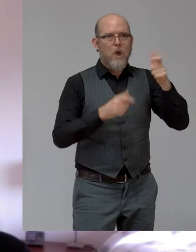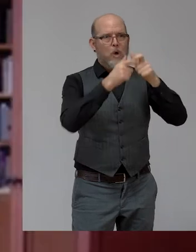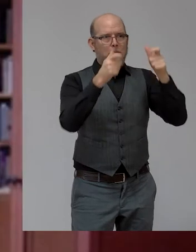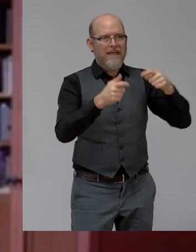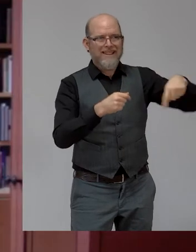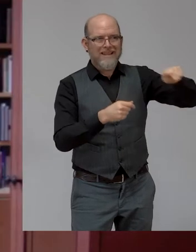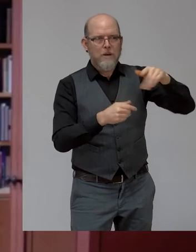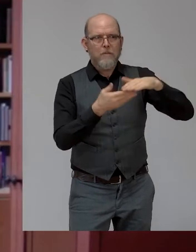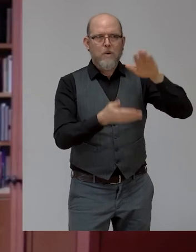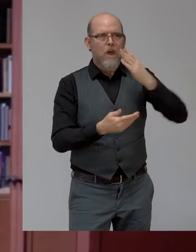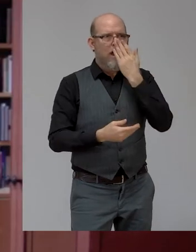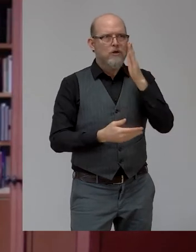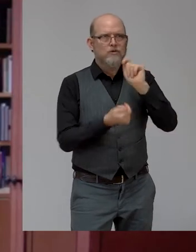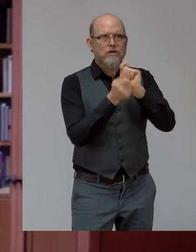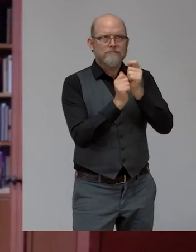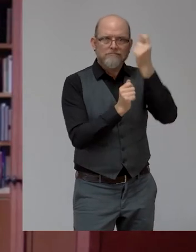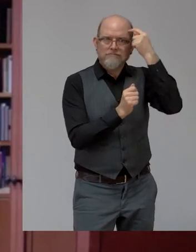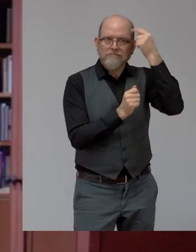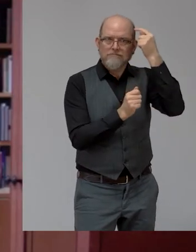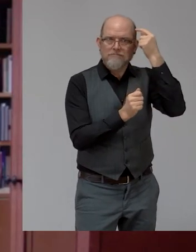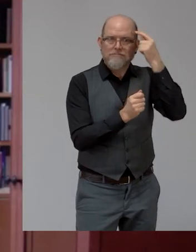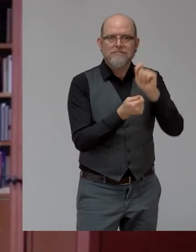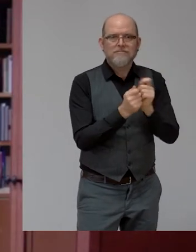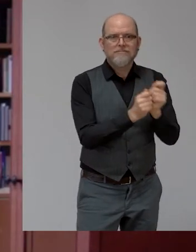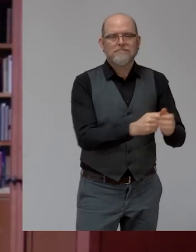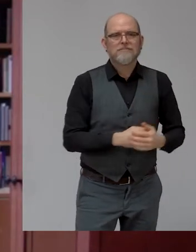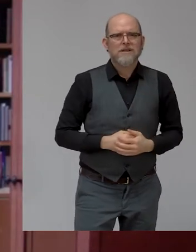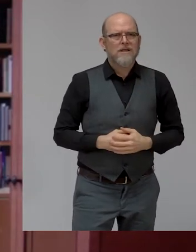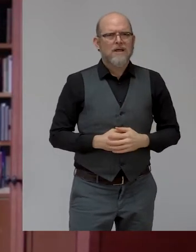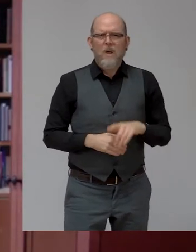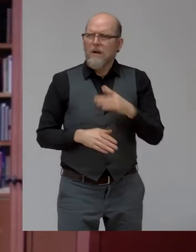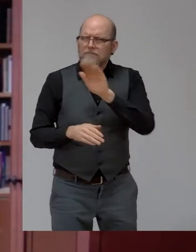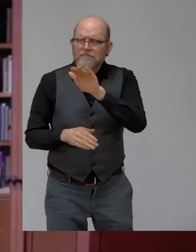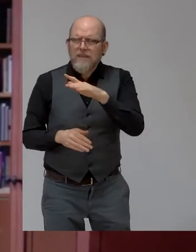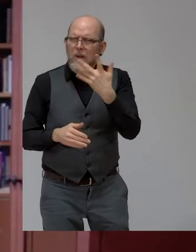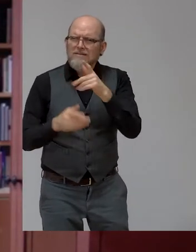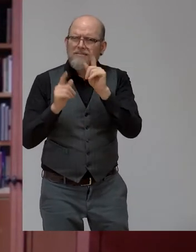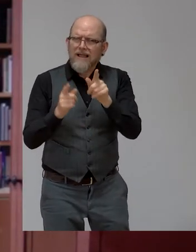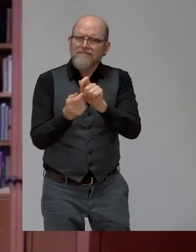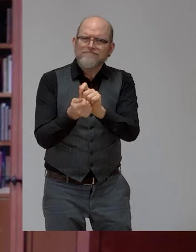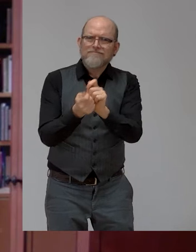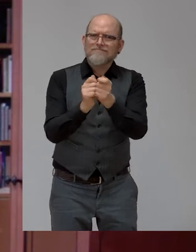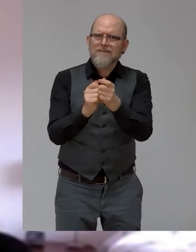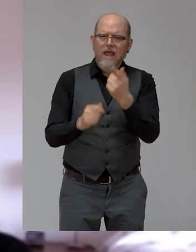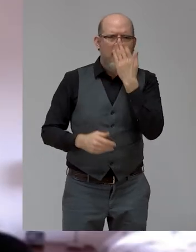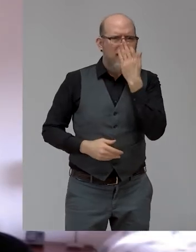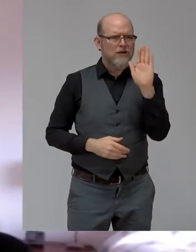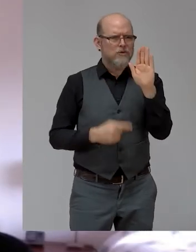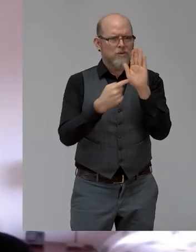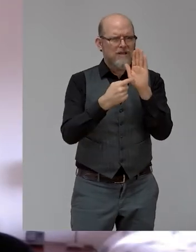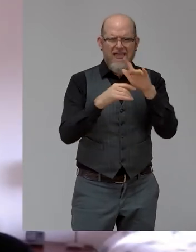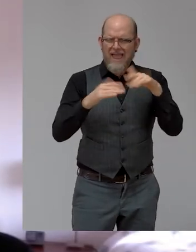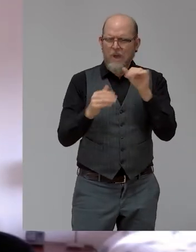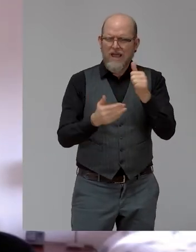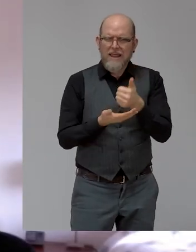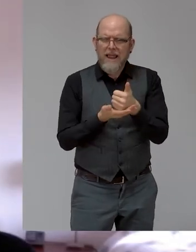And what would be the first thing you would suggest they actually do to help them to get that mindset change? Speak to